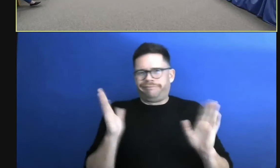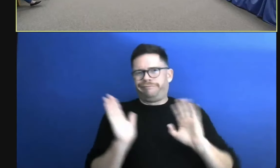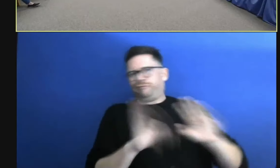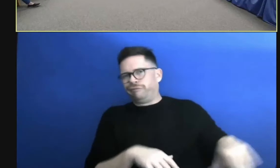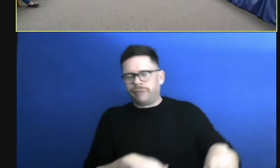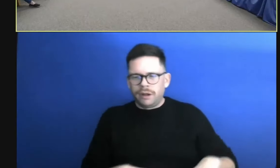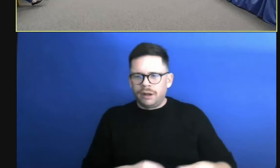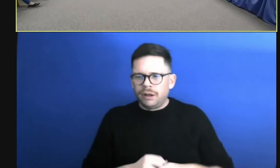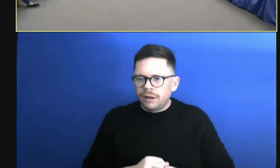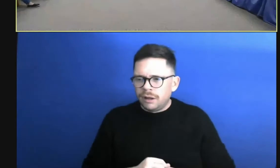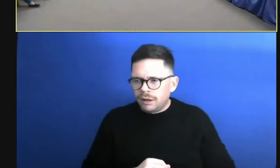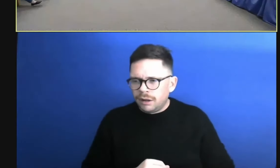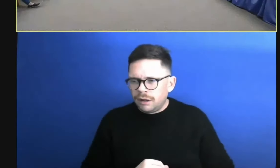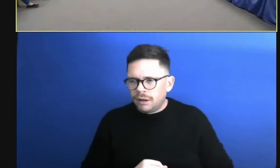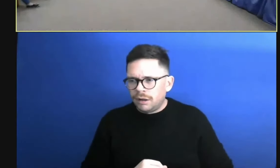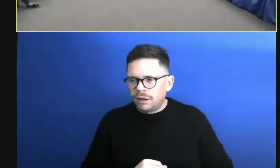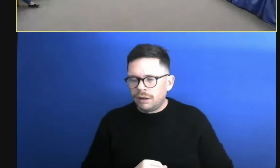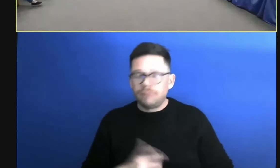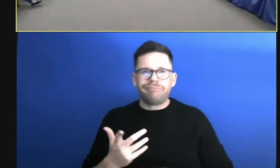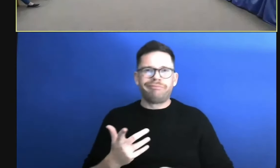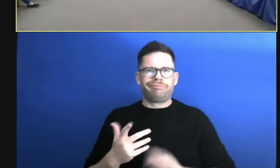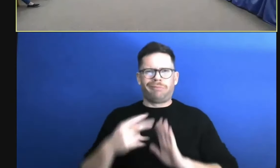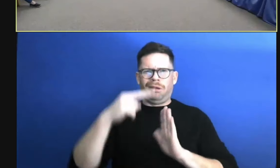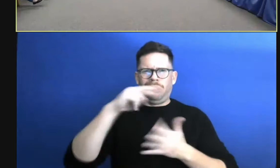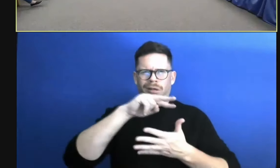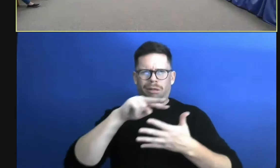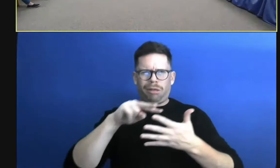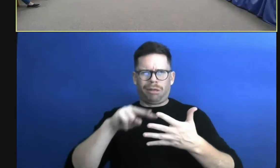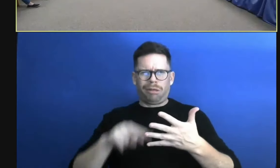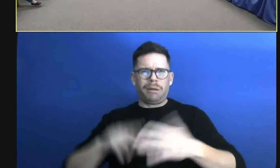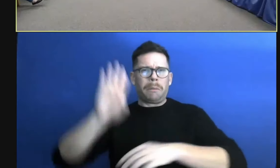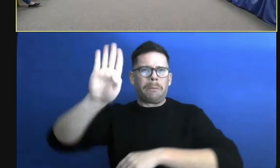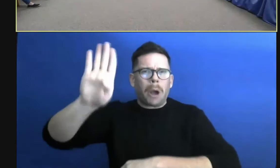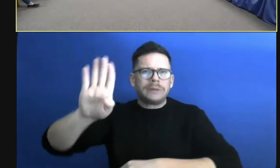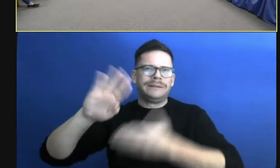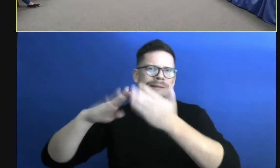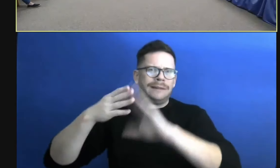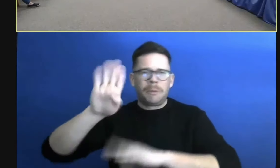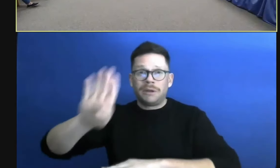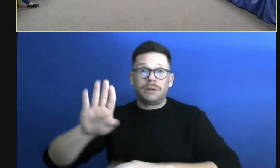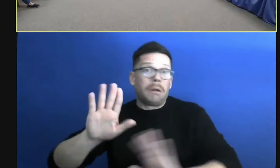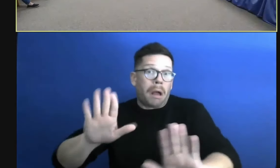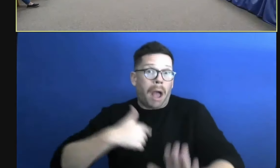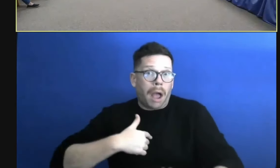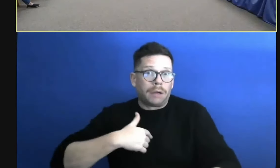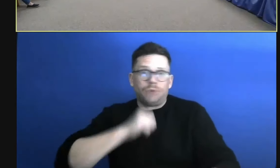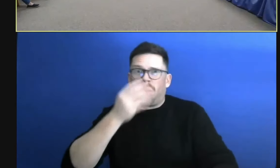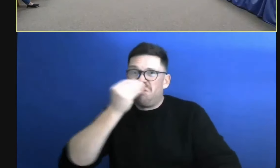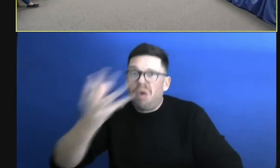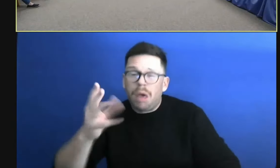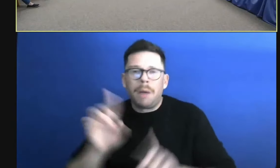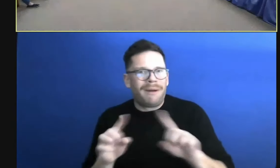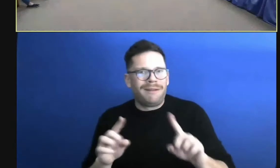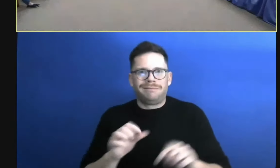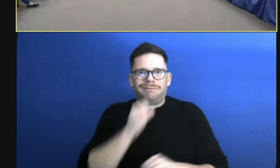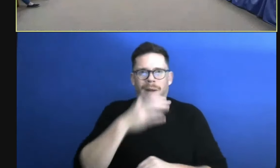city Boston. I, I don't care about that, but I, that's not the job. The job's not to care about. So we can do some cutting base until that we